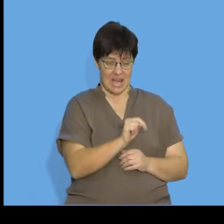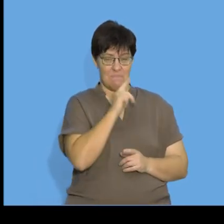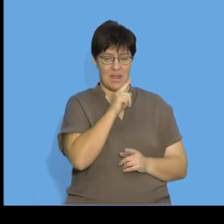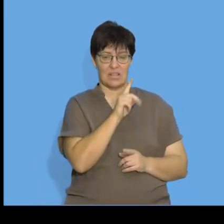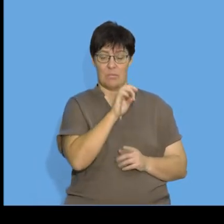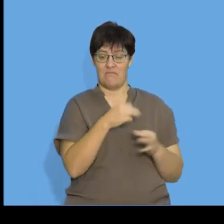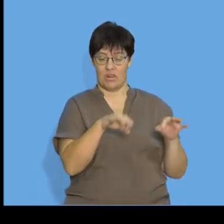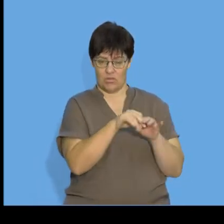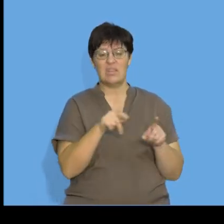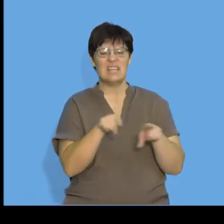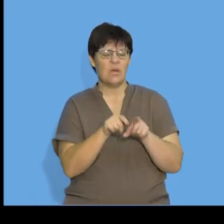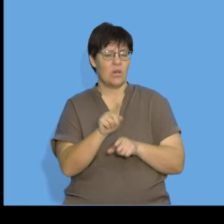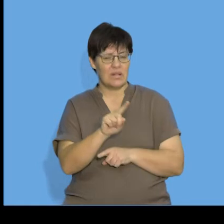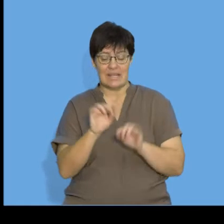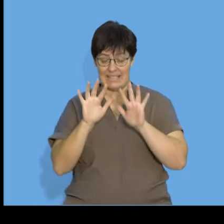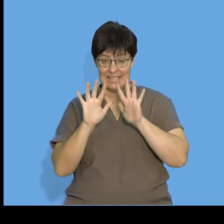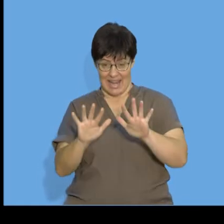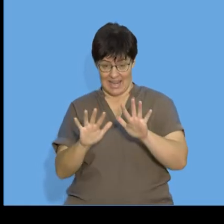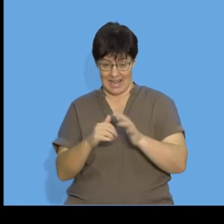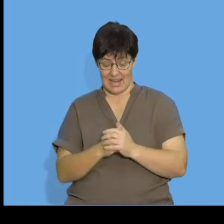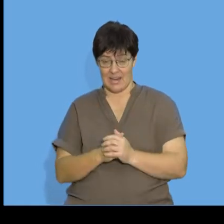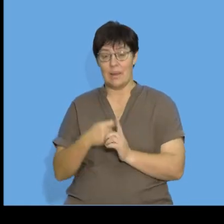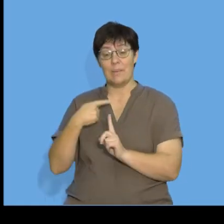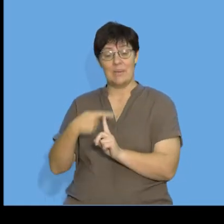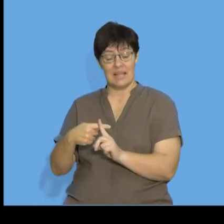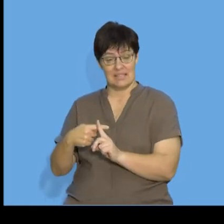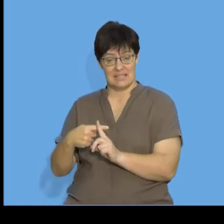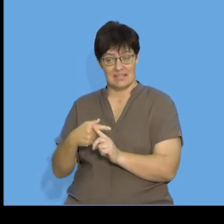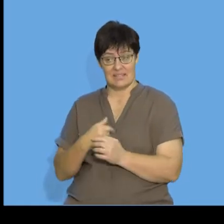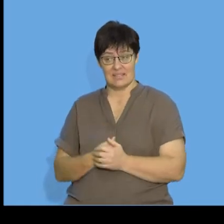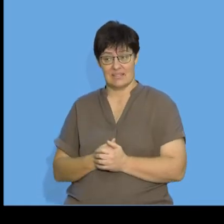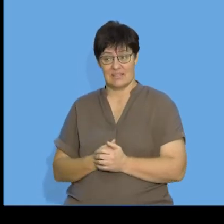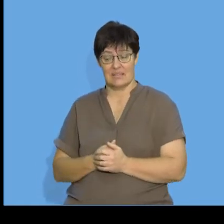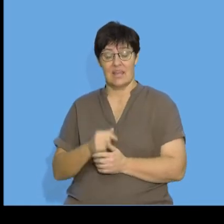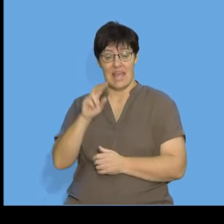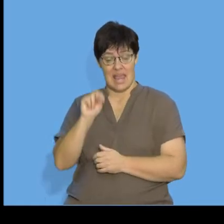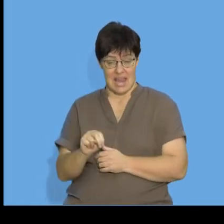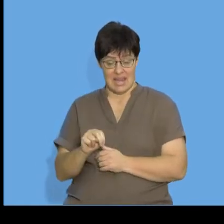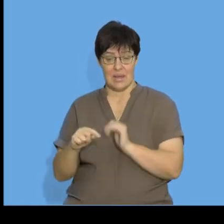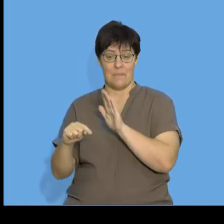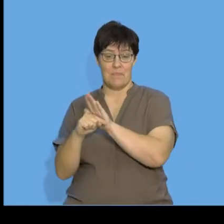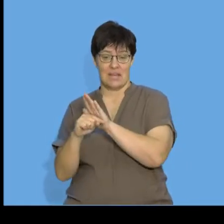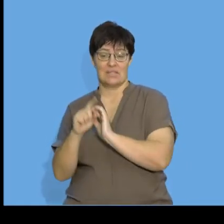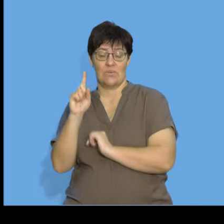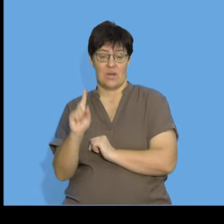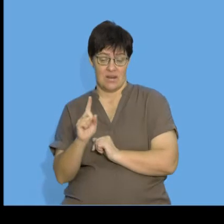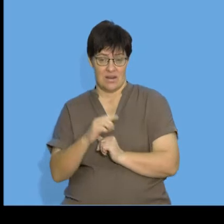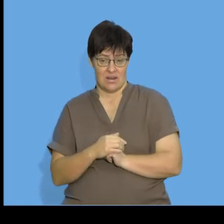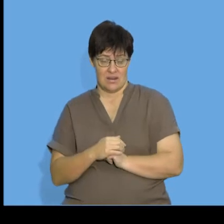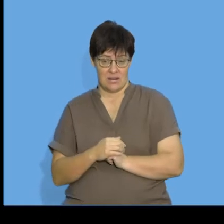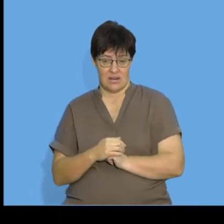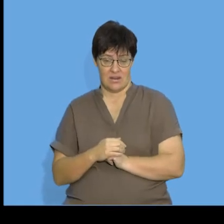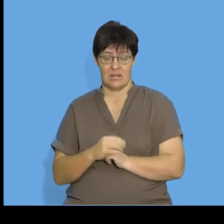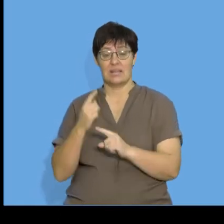was equal to 10 plus n minus one